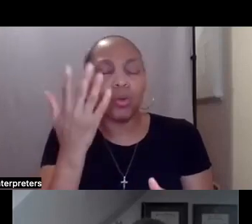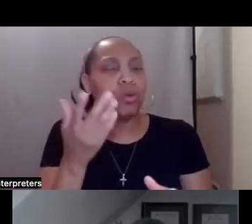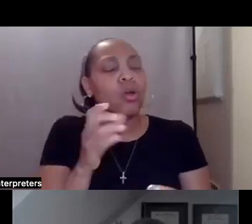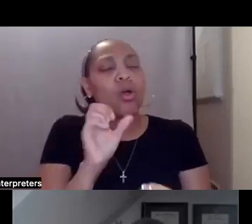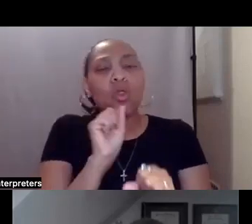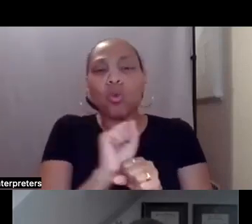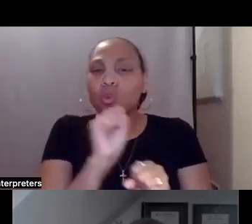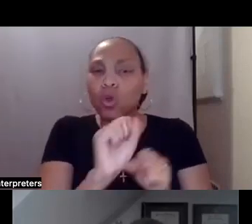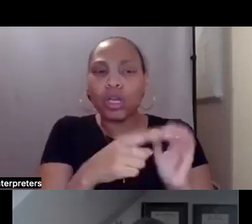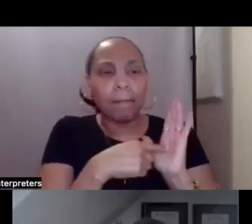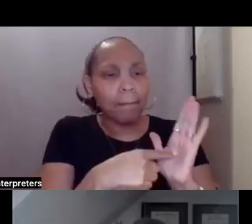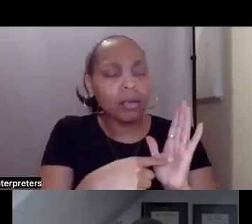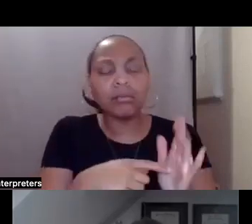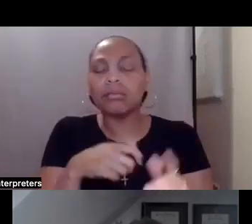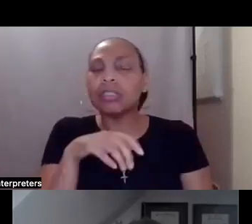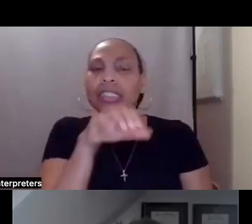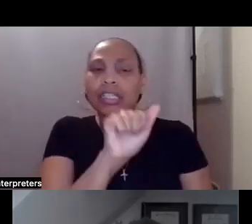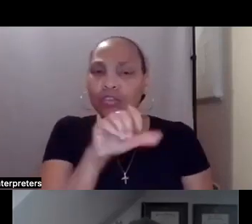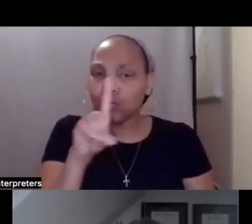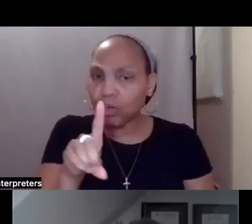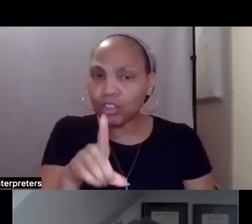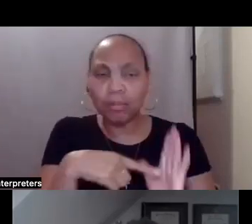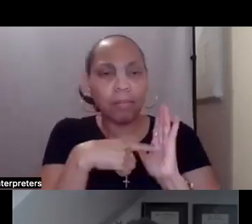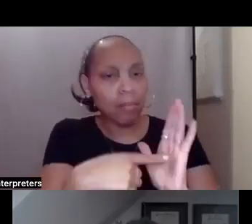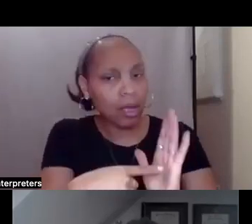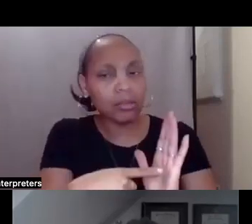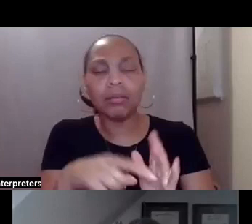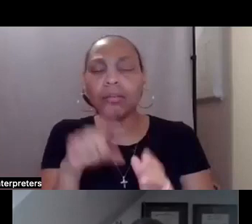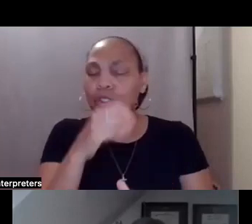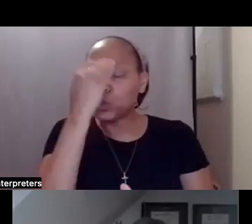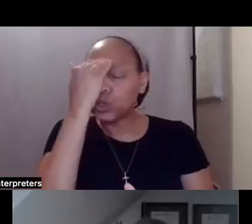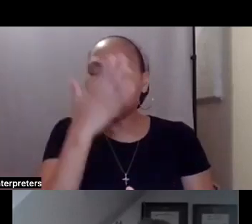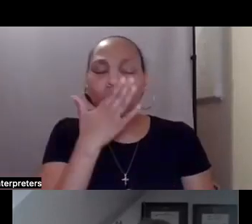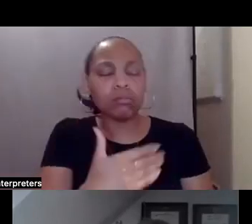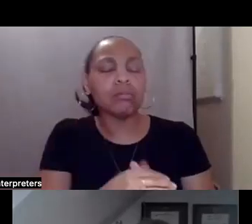choose it, who does it, the control and the responsibility that's all associated with self-direction.